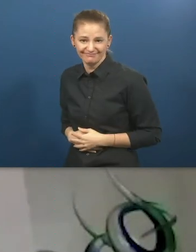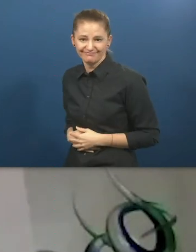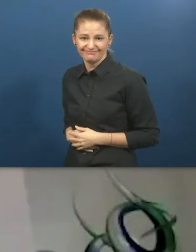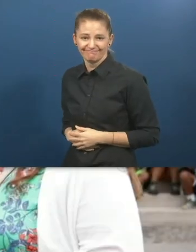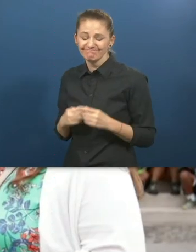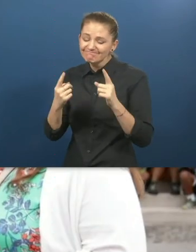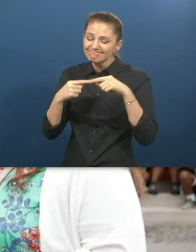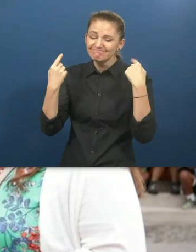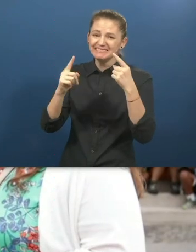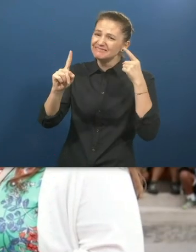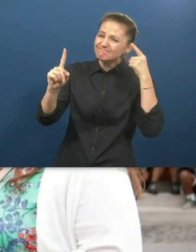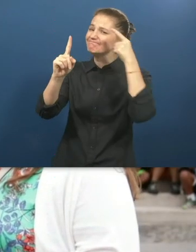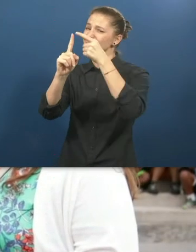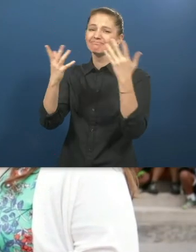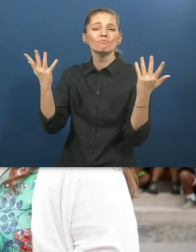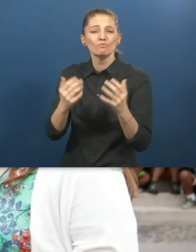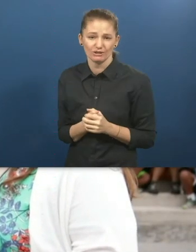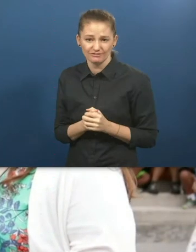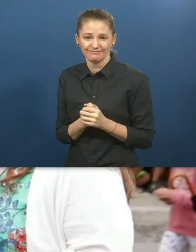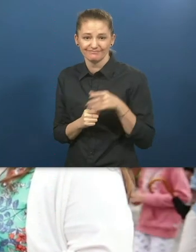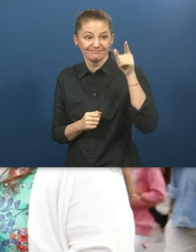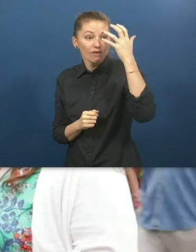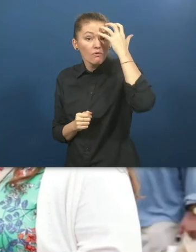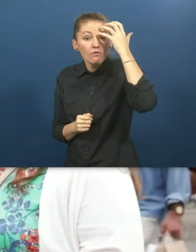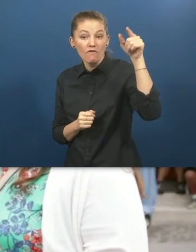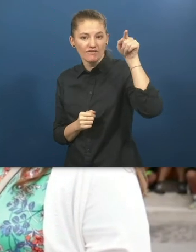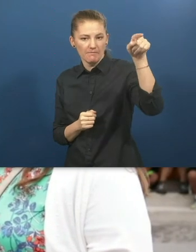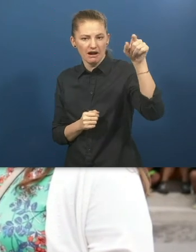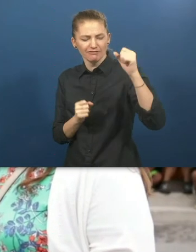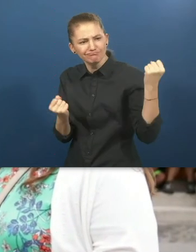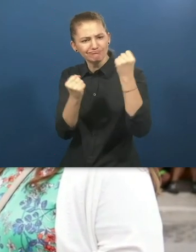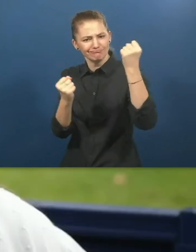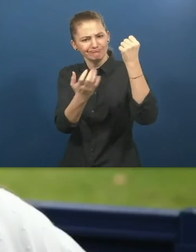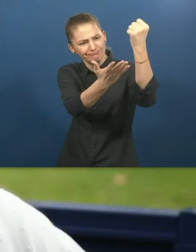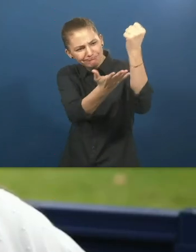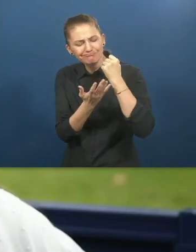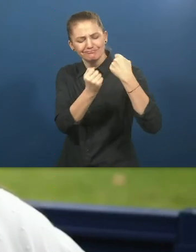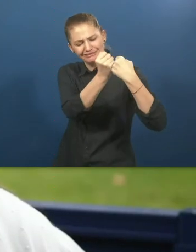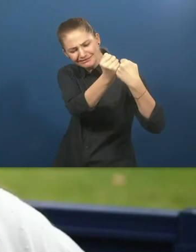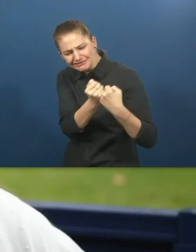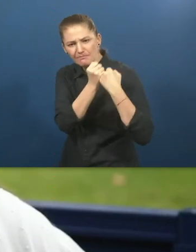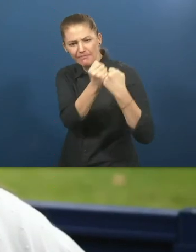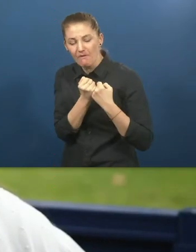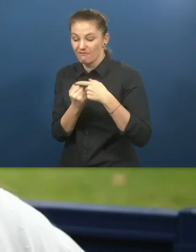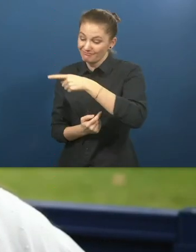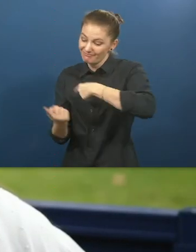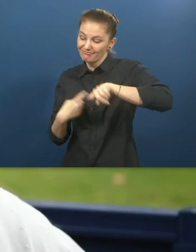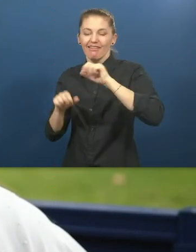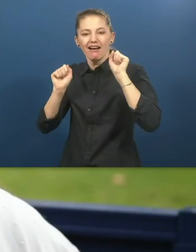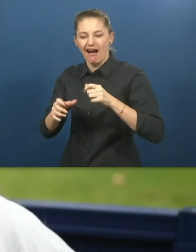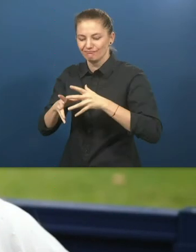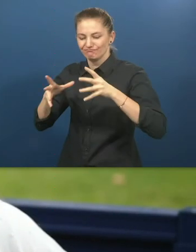around the country and our ambition would be that it would be a government initiative to really support